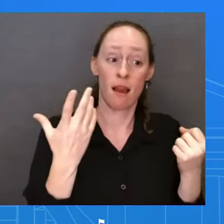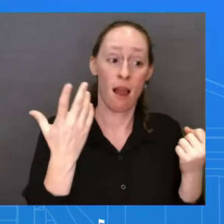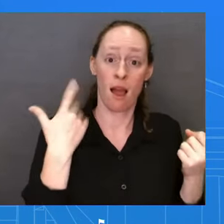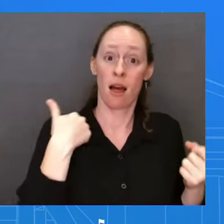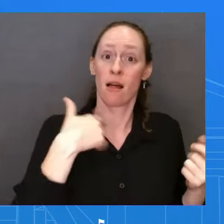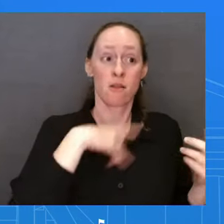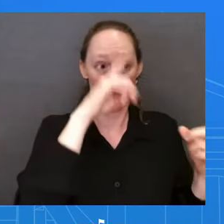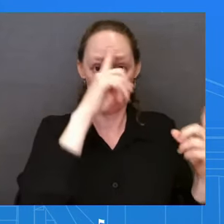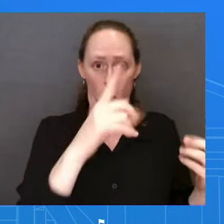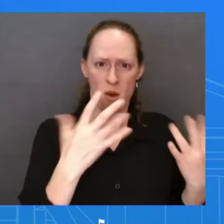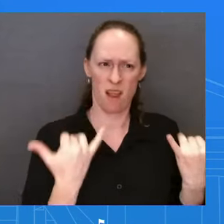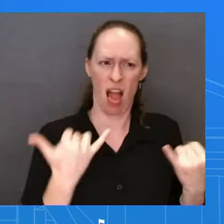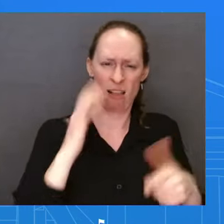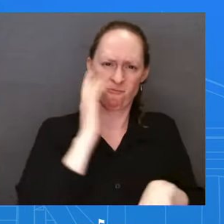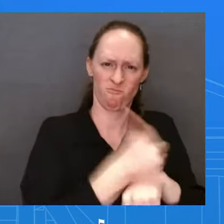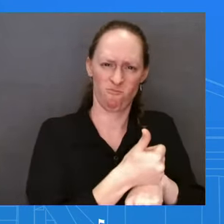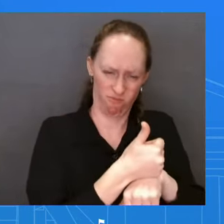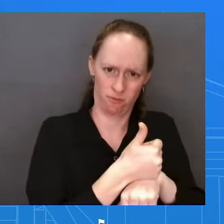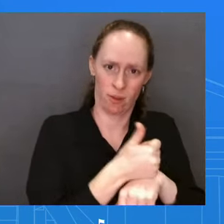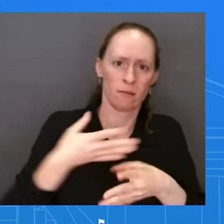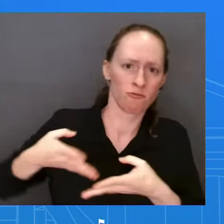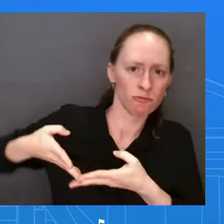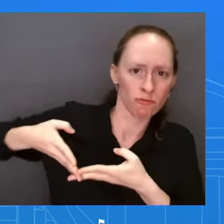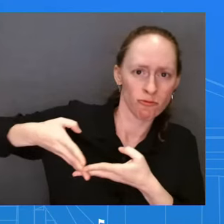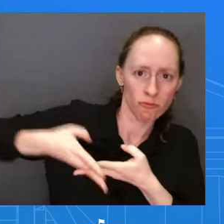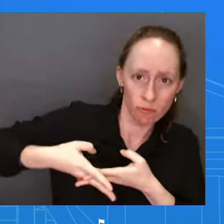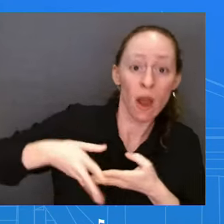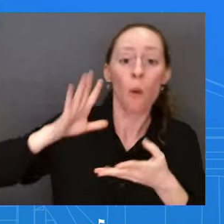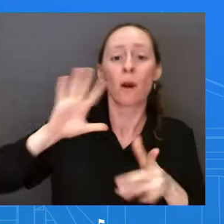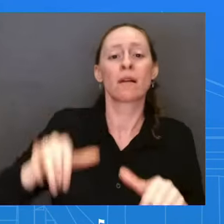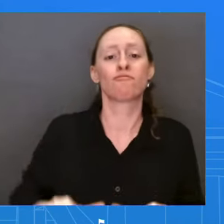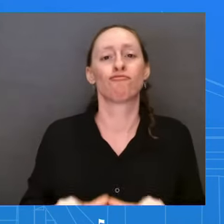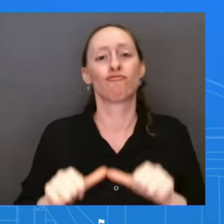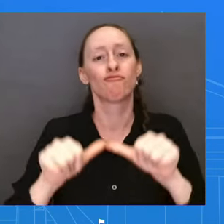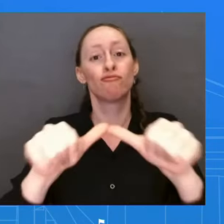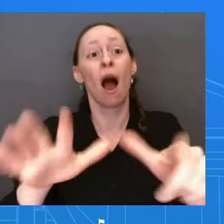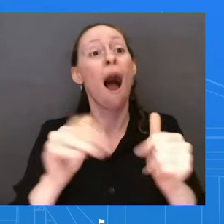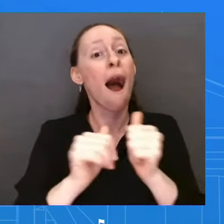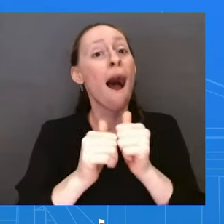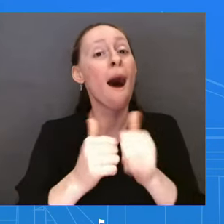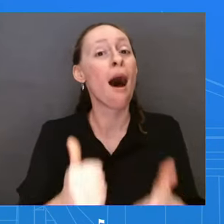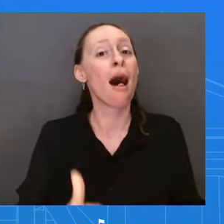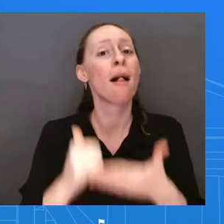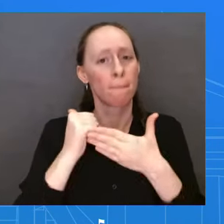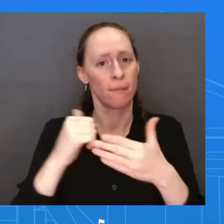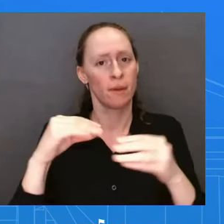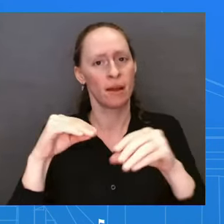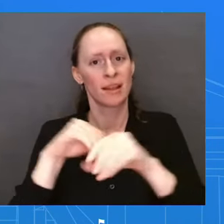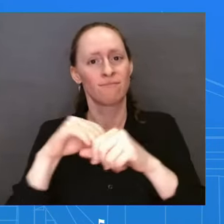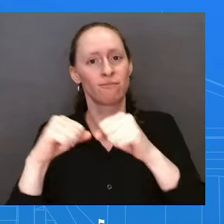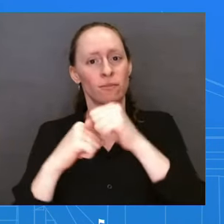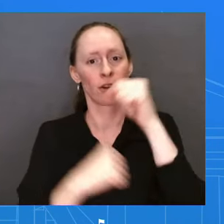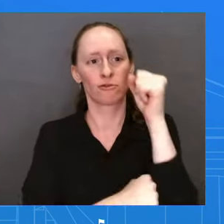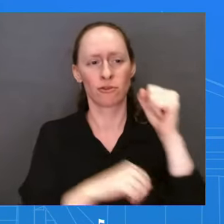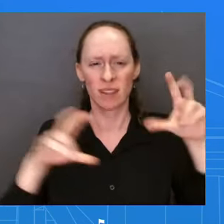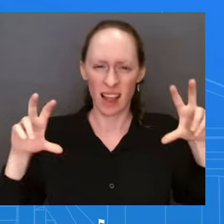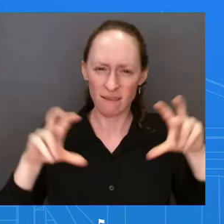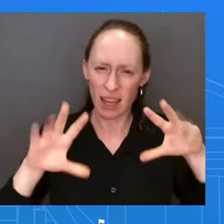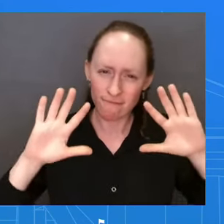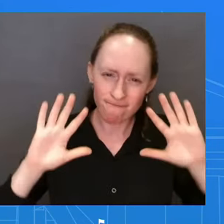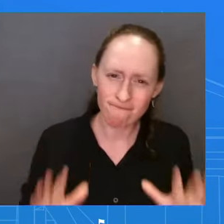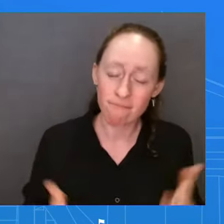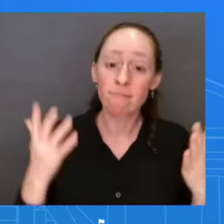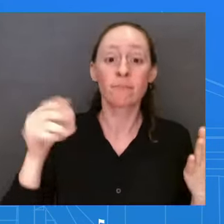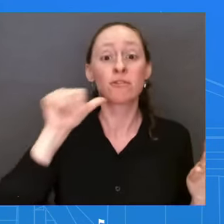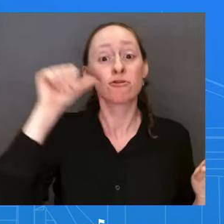And just yesterday, as you know, the President announced over $40 billion in investments in high-speed internet